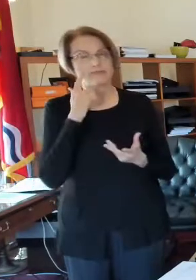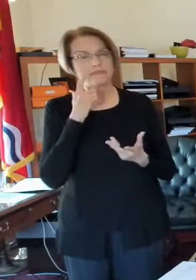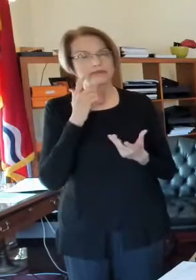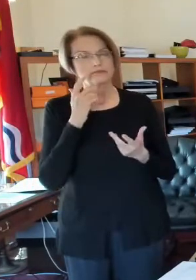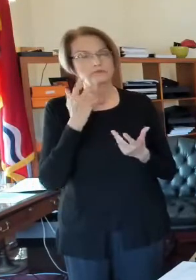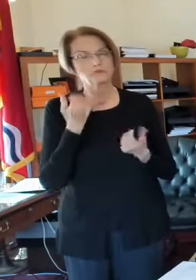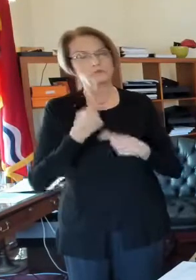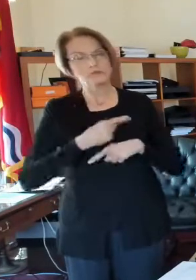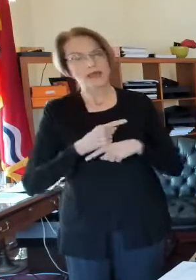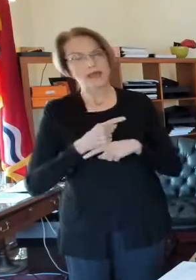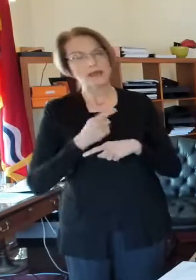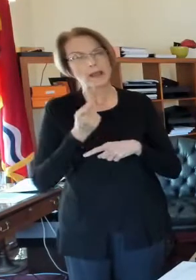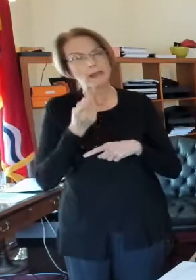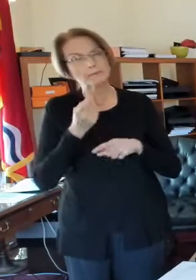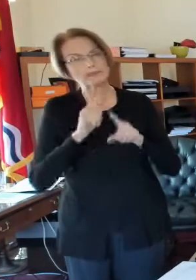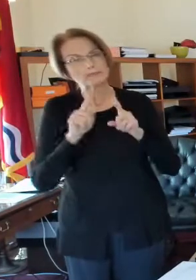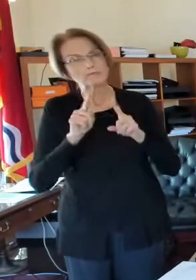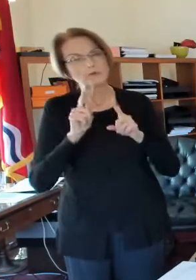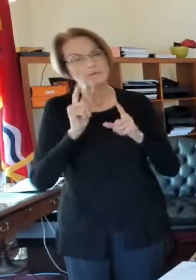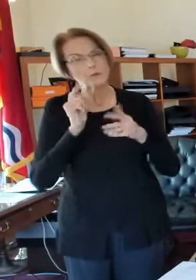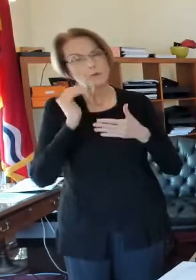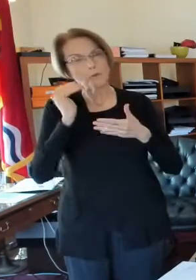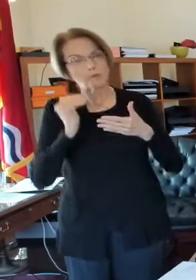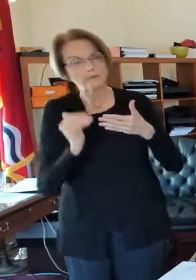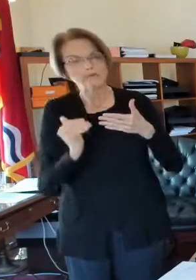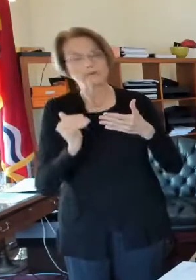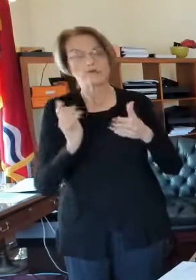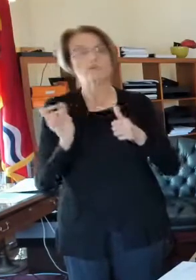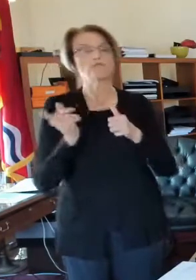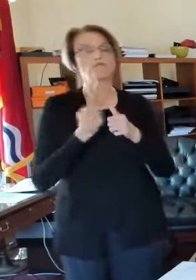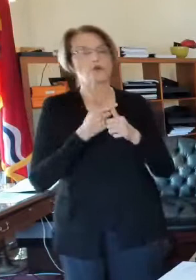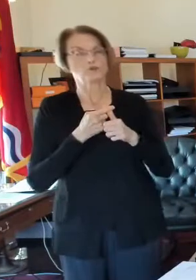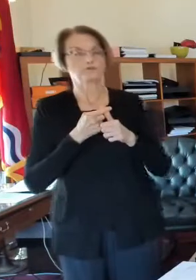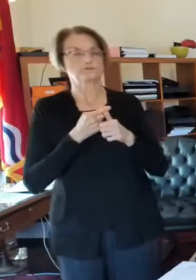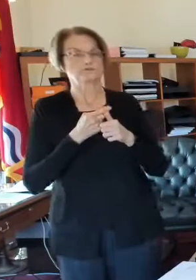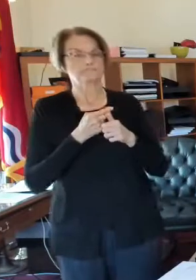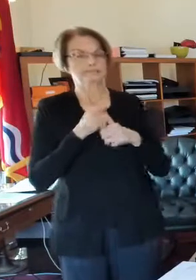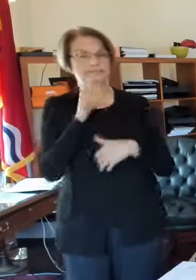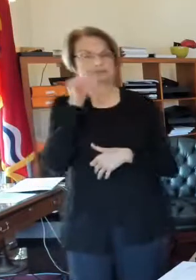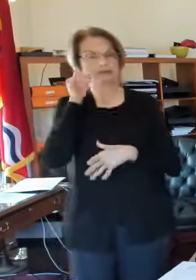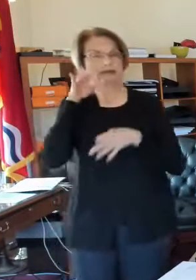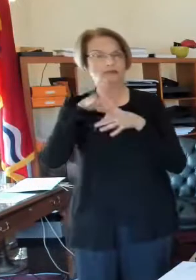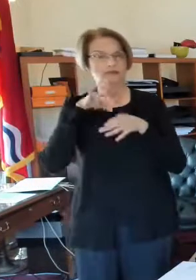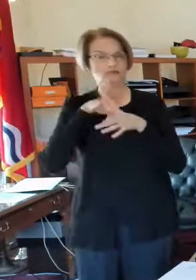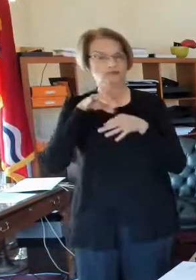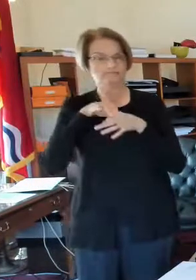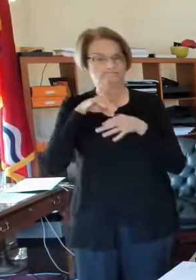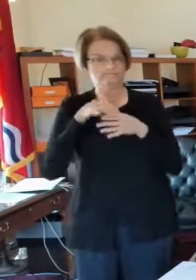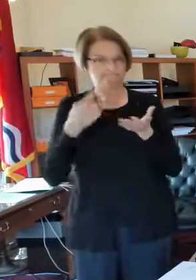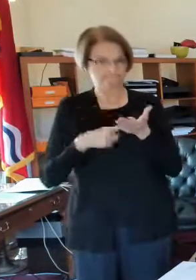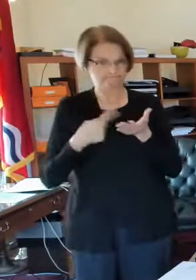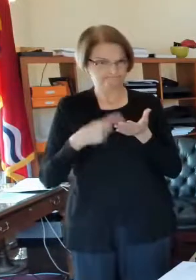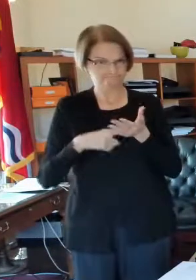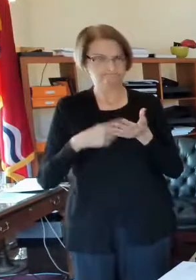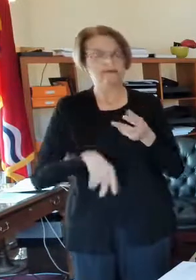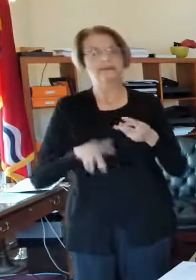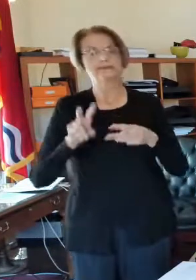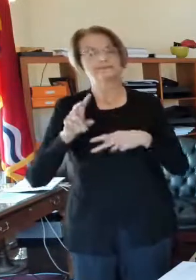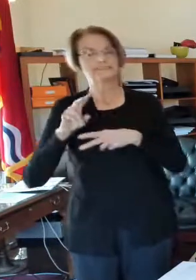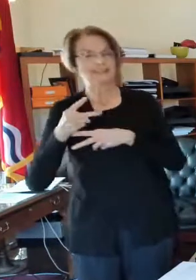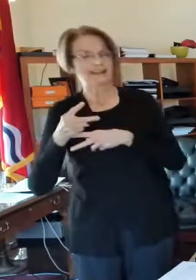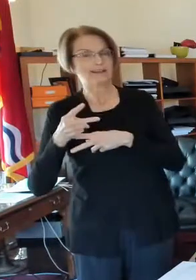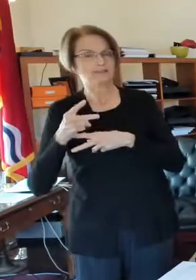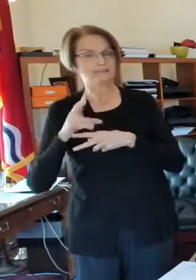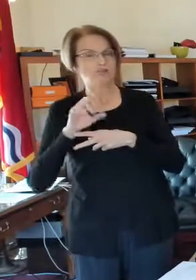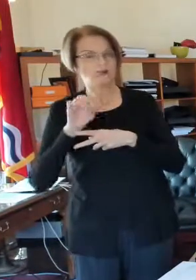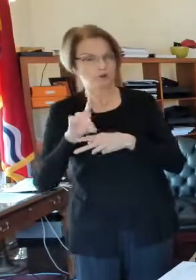little bit today, and first thing we'll do is we'll talk a little bit about the election yesterday, and then we'll go on and talk about COVID and then